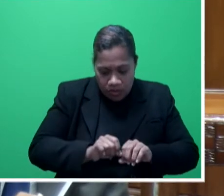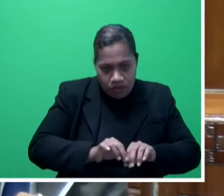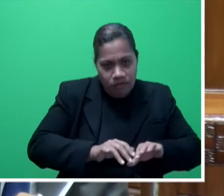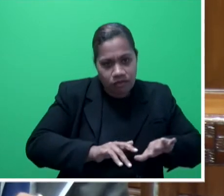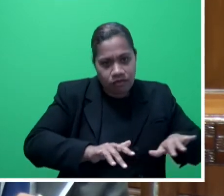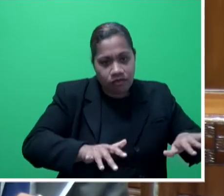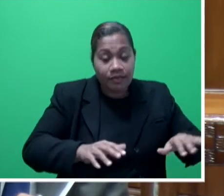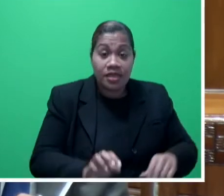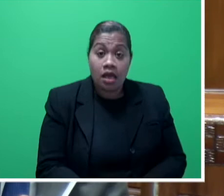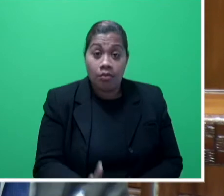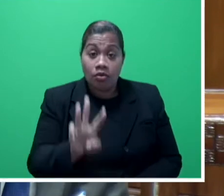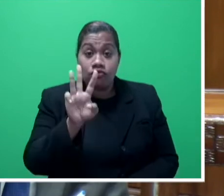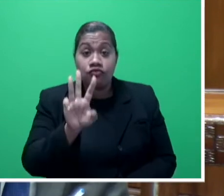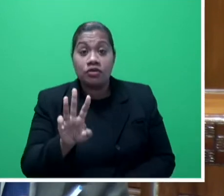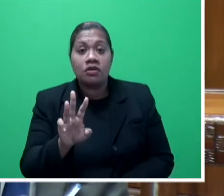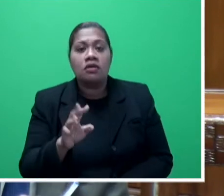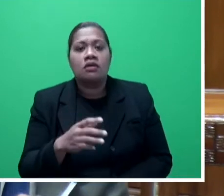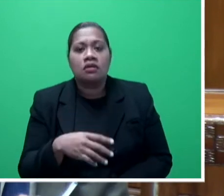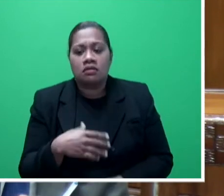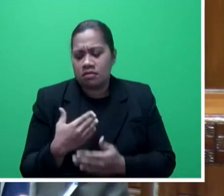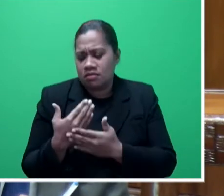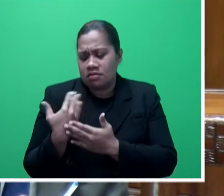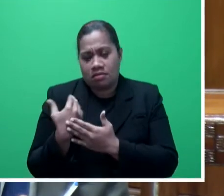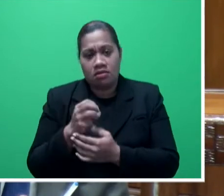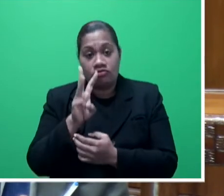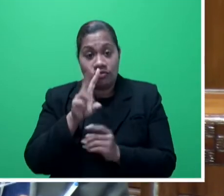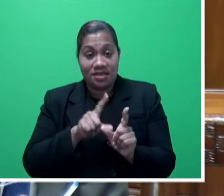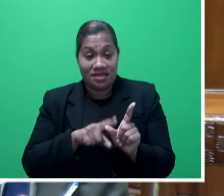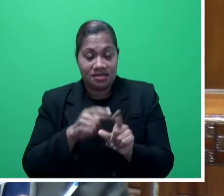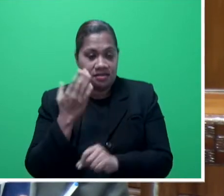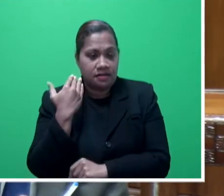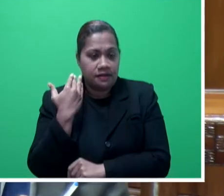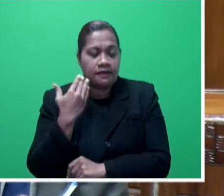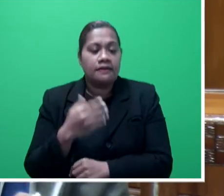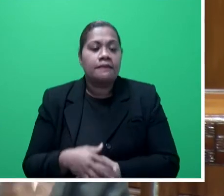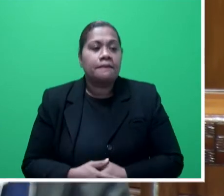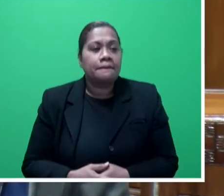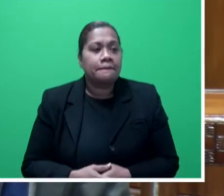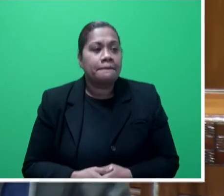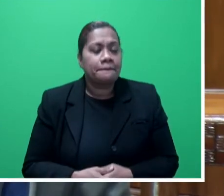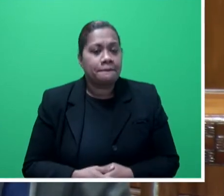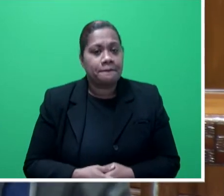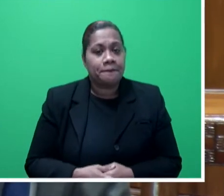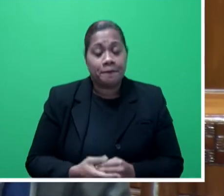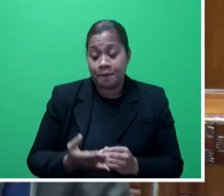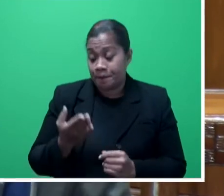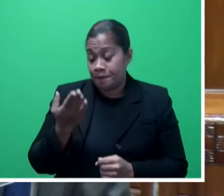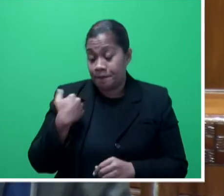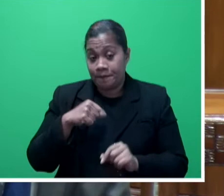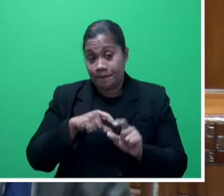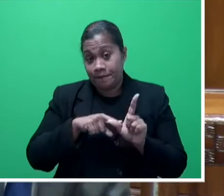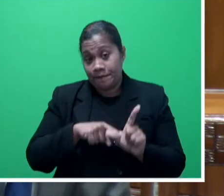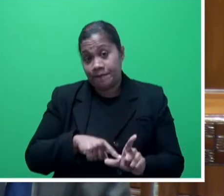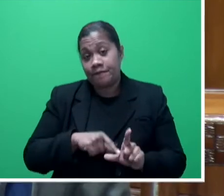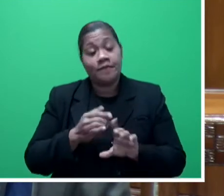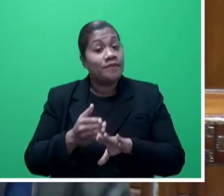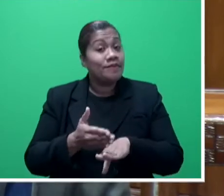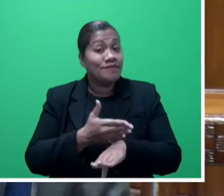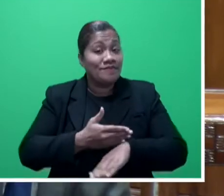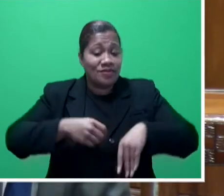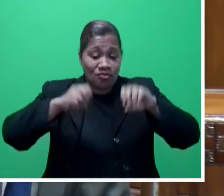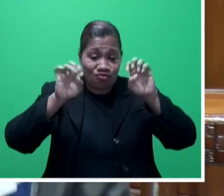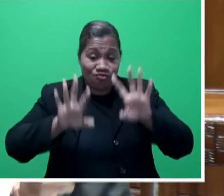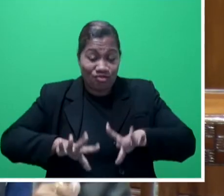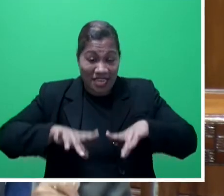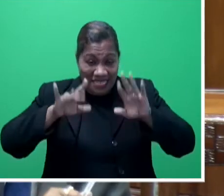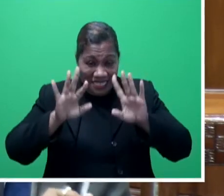constructed much earlier, about three years ago. These are filled with silt. So, last year, before this rainy season, we